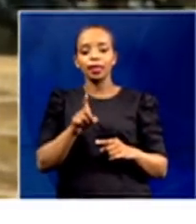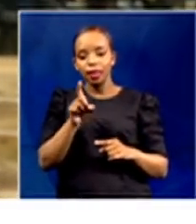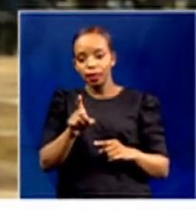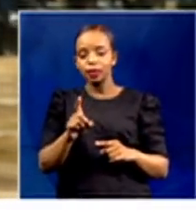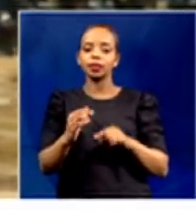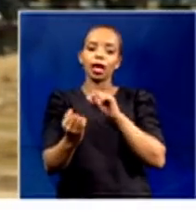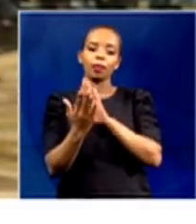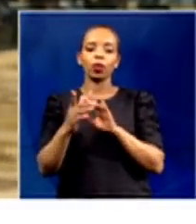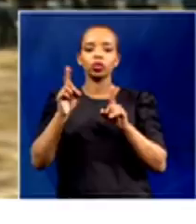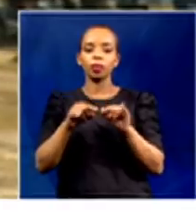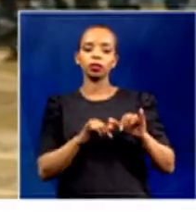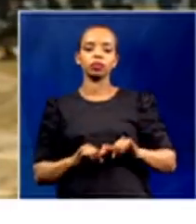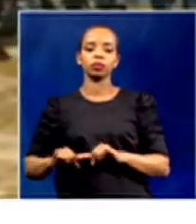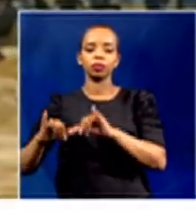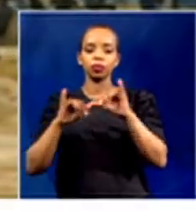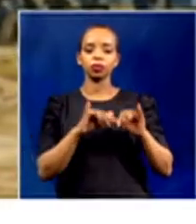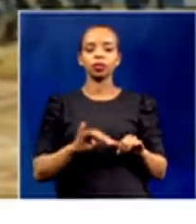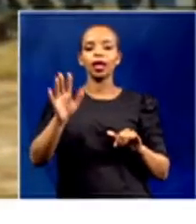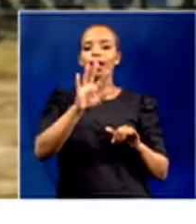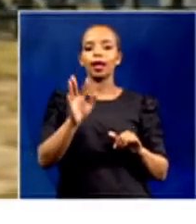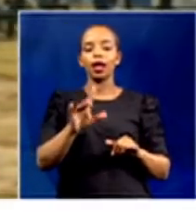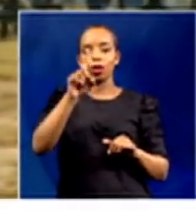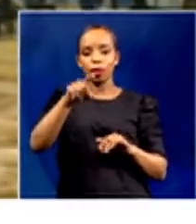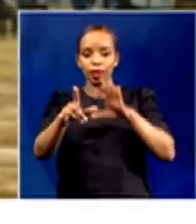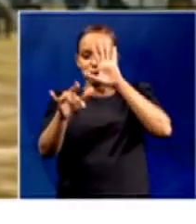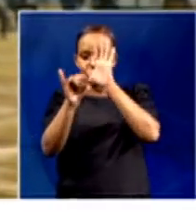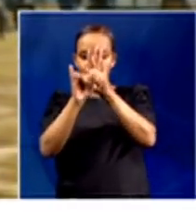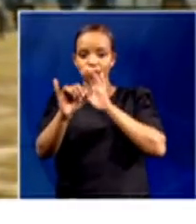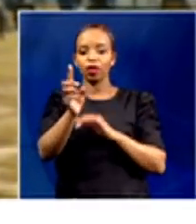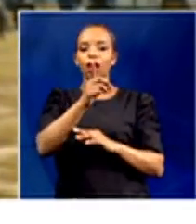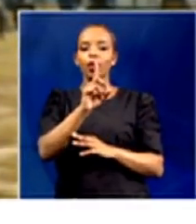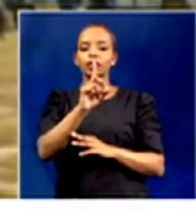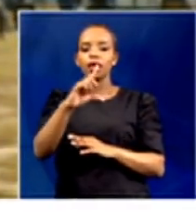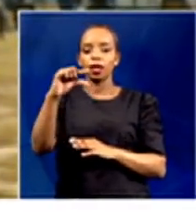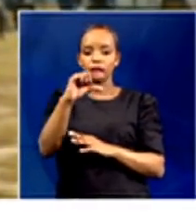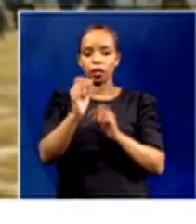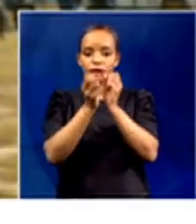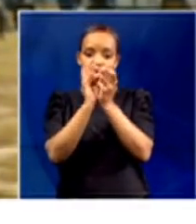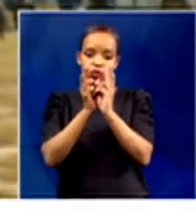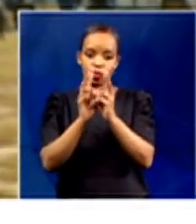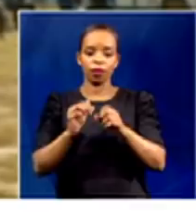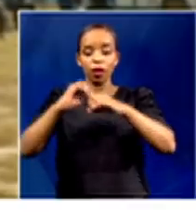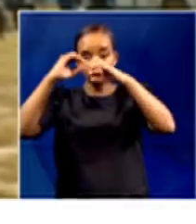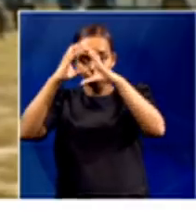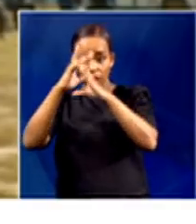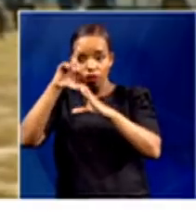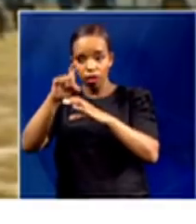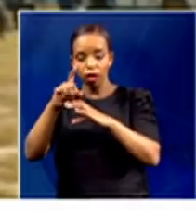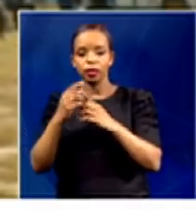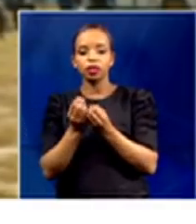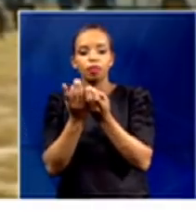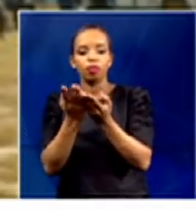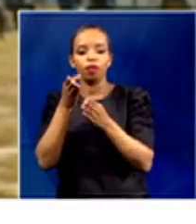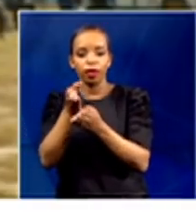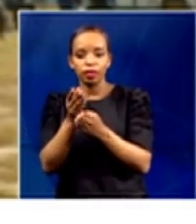identify Crate 12 as an area of priority, where all of us as a country will then focus our attention on, provide them with the